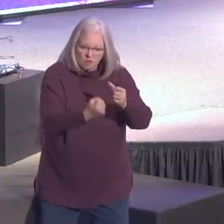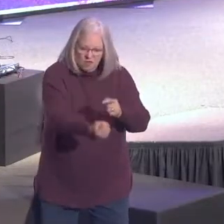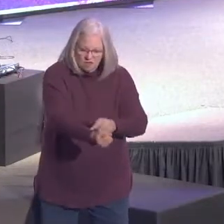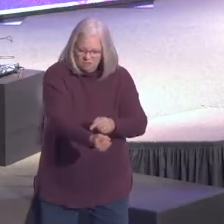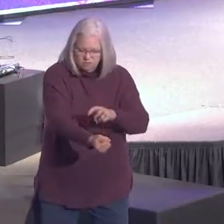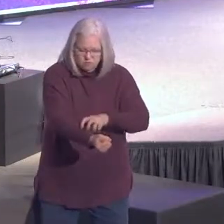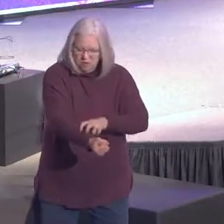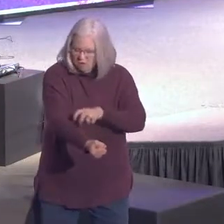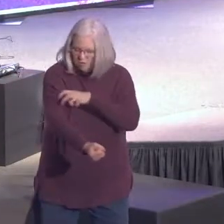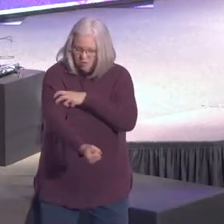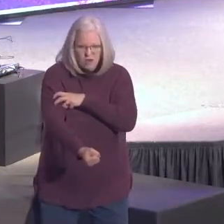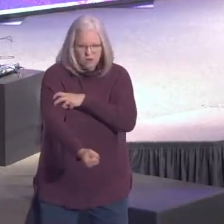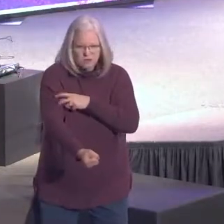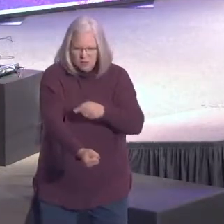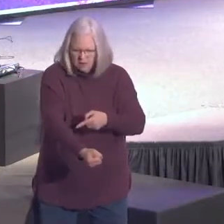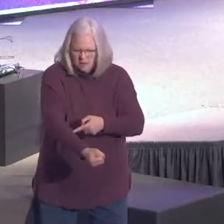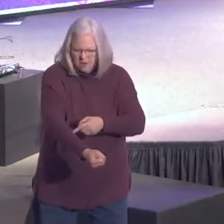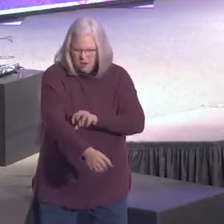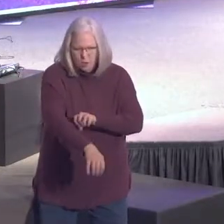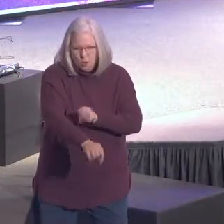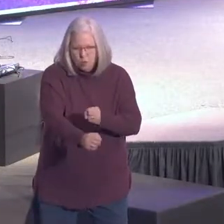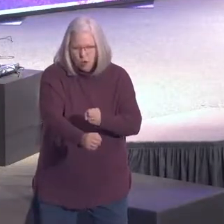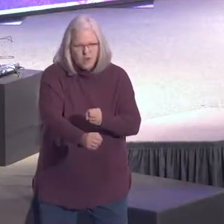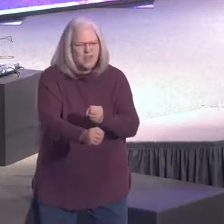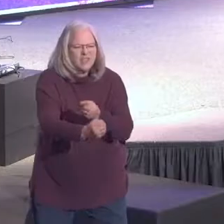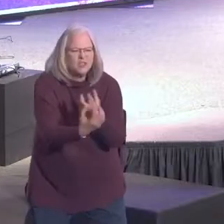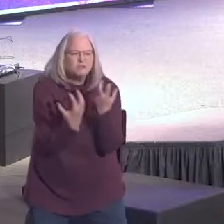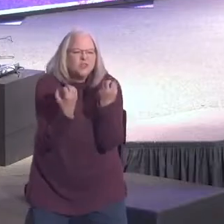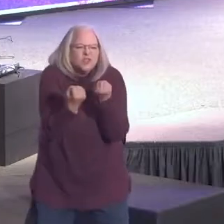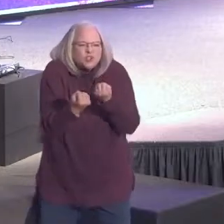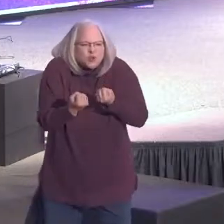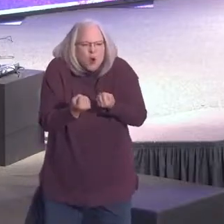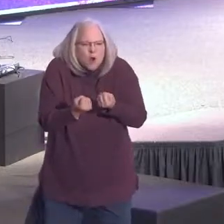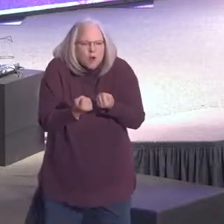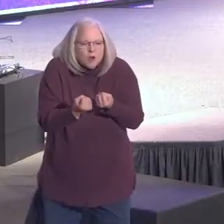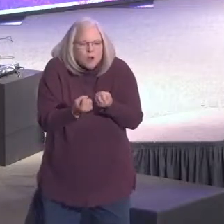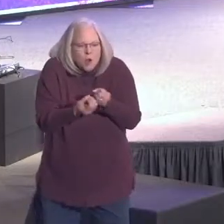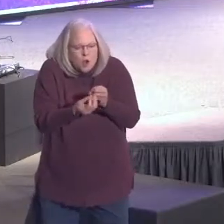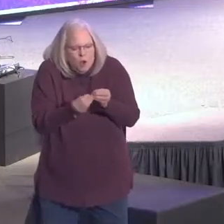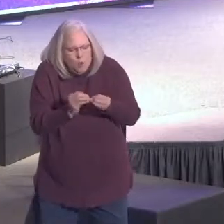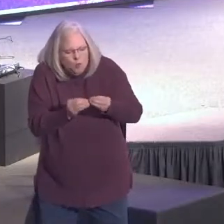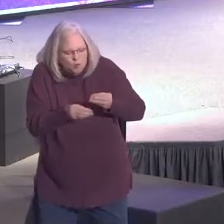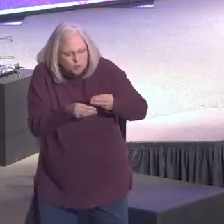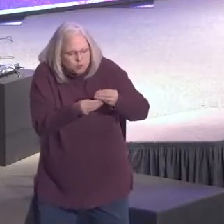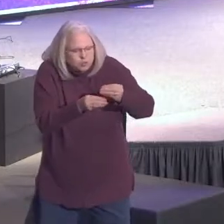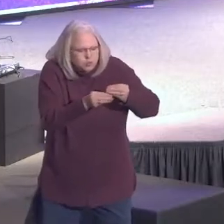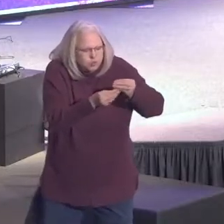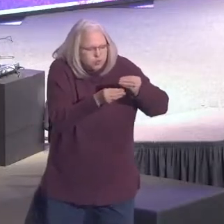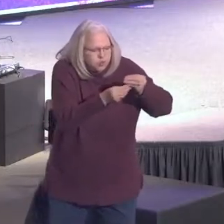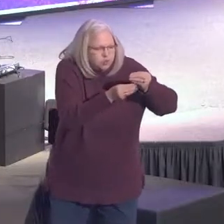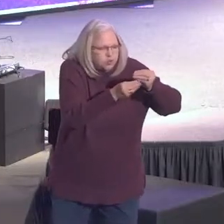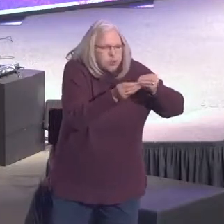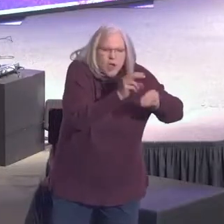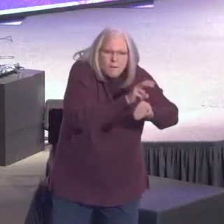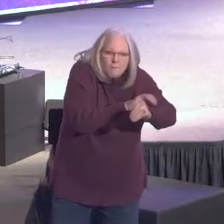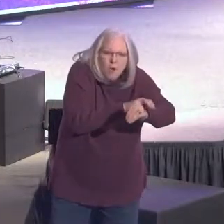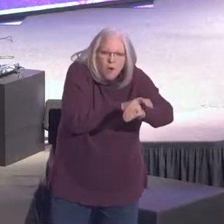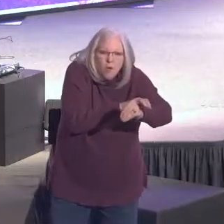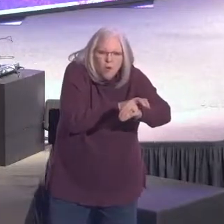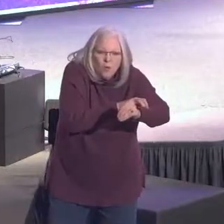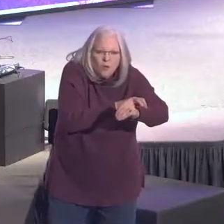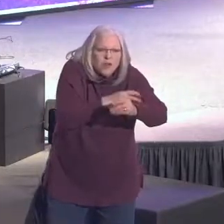That place where it heals is gonna heal as that bone rebuilds. It's gonna even be stronger